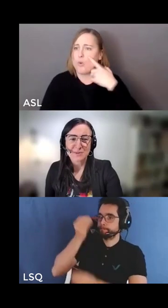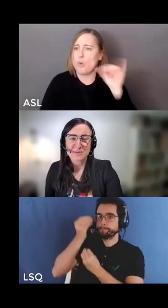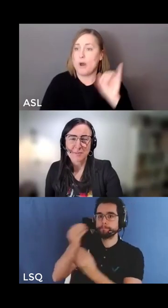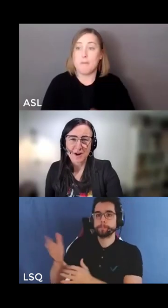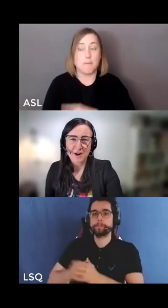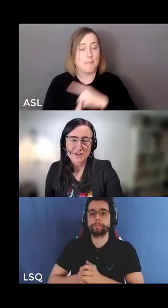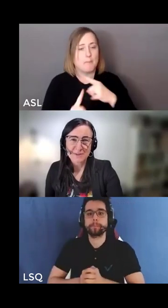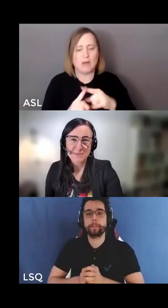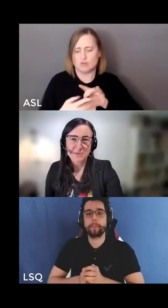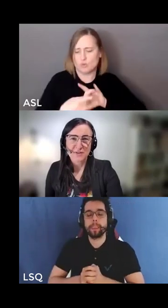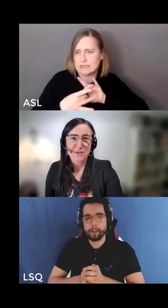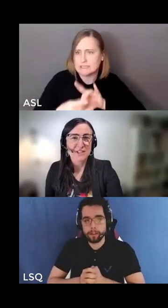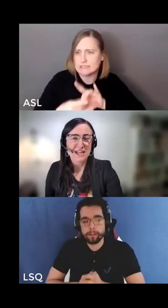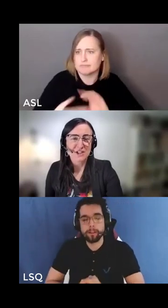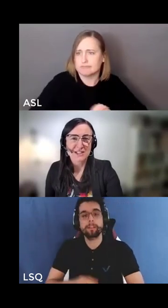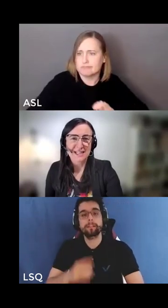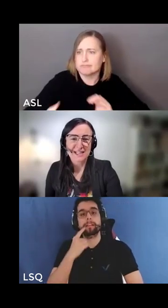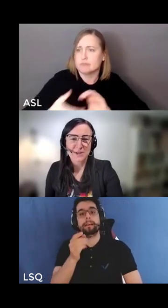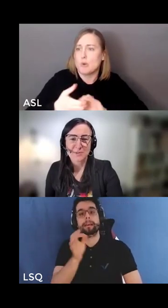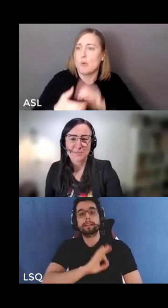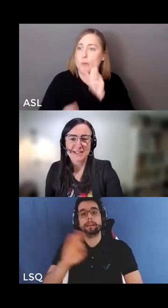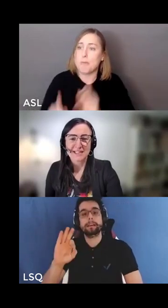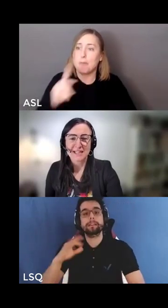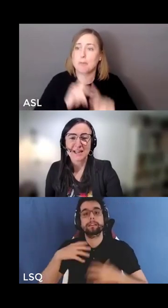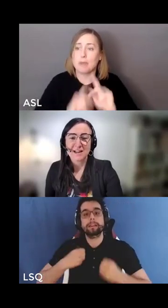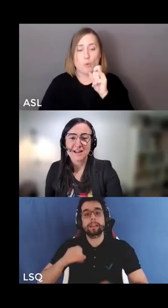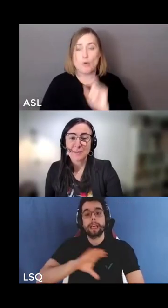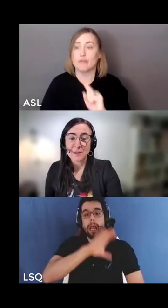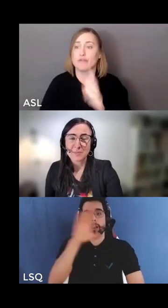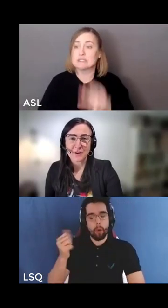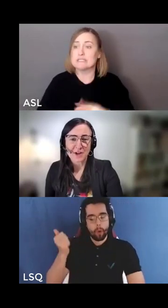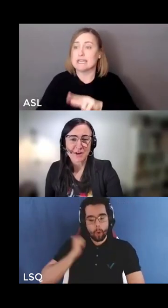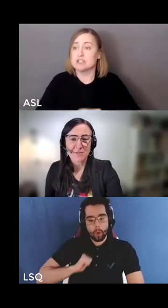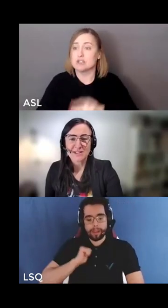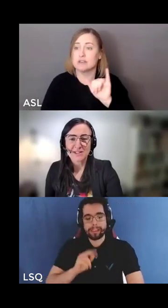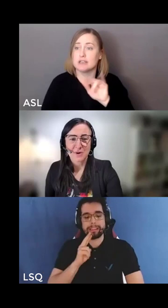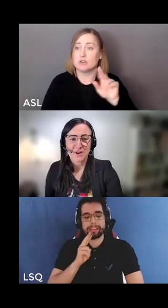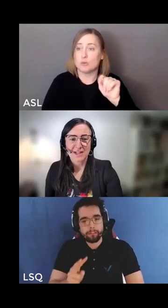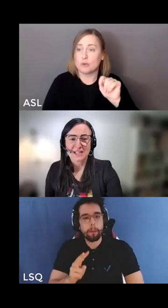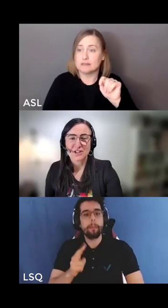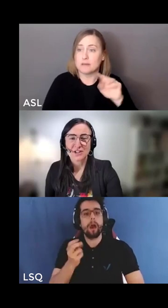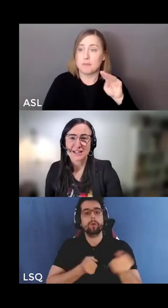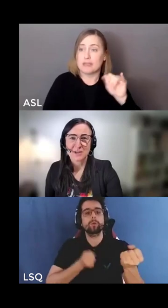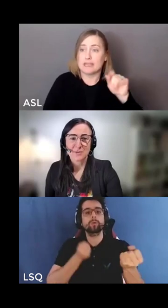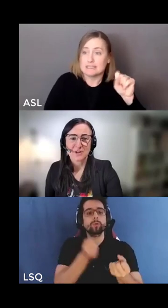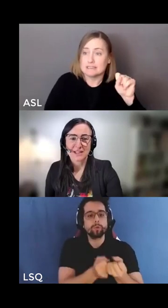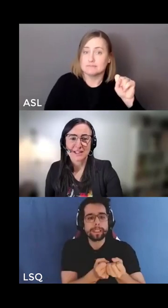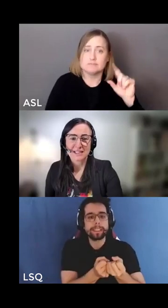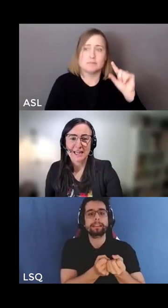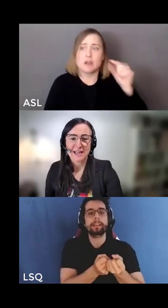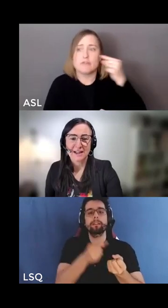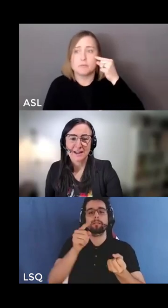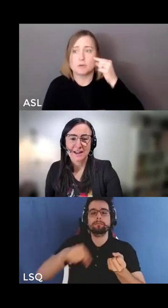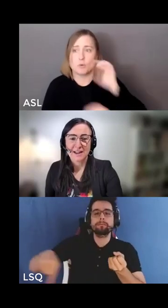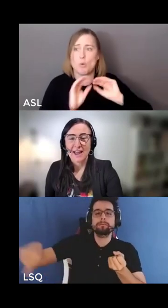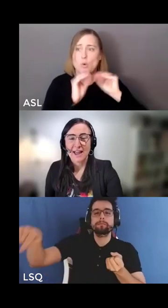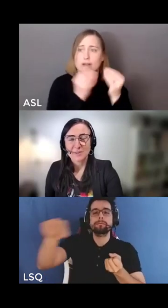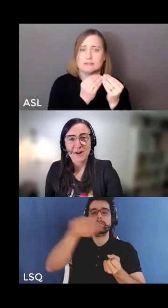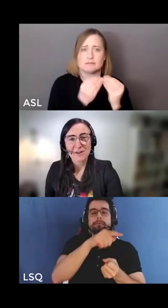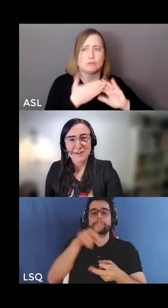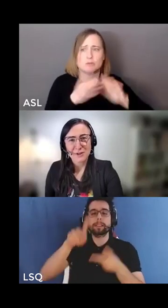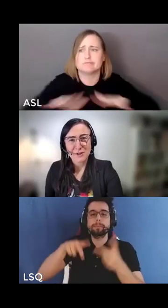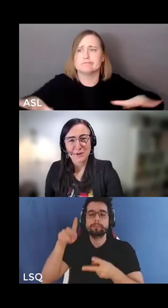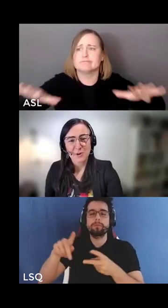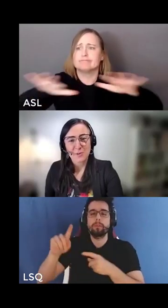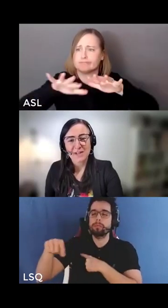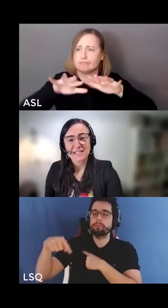relationships and partnerships with First Nations, Inuit and Metis people, governments, organizations and communities. And